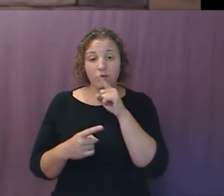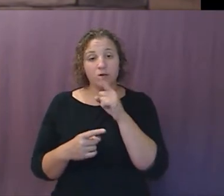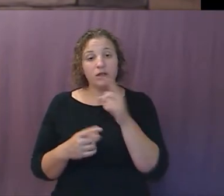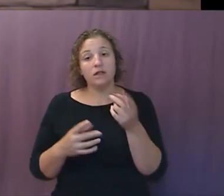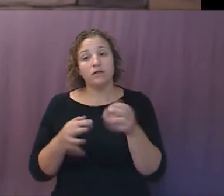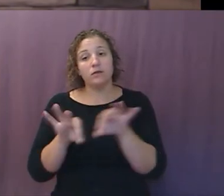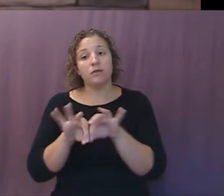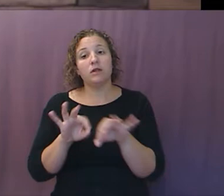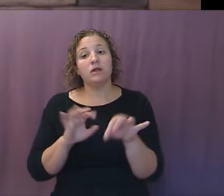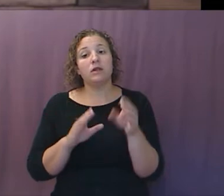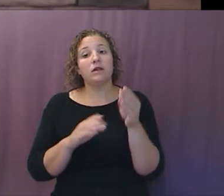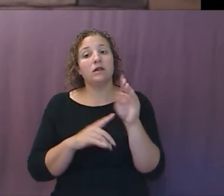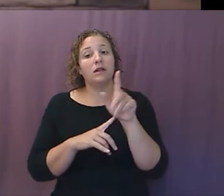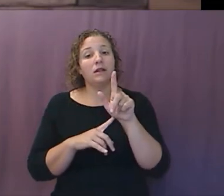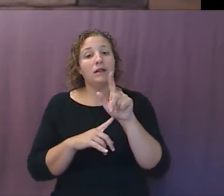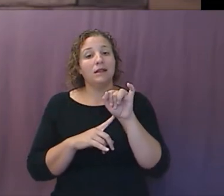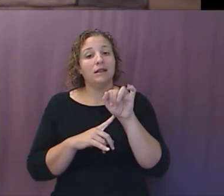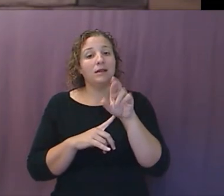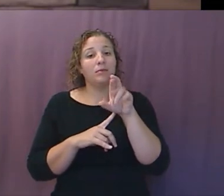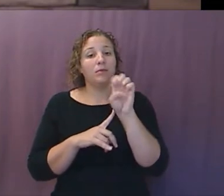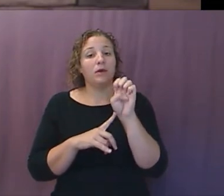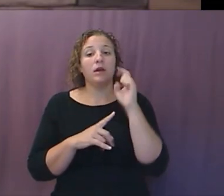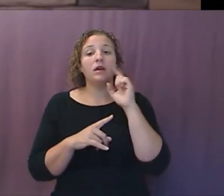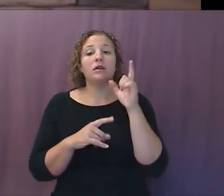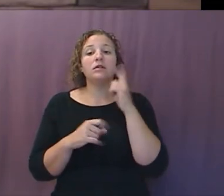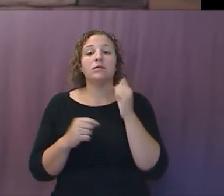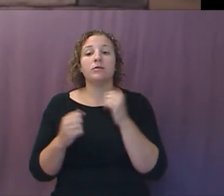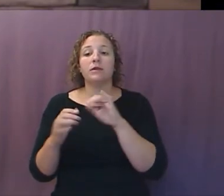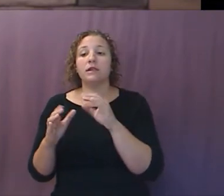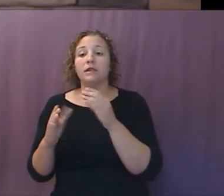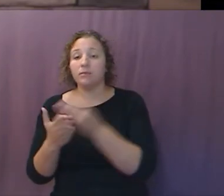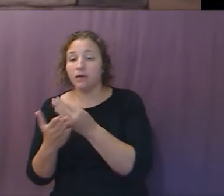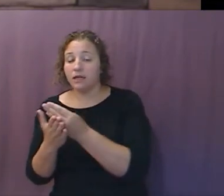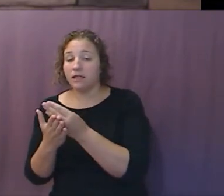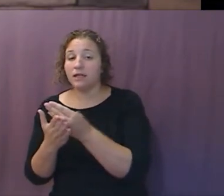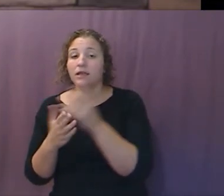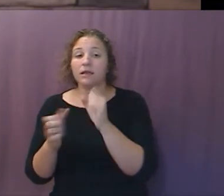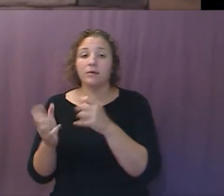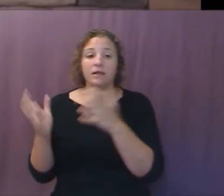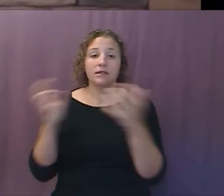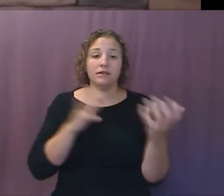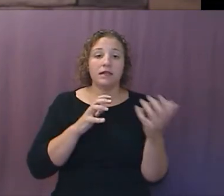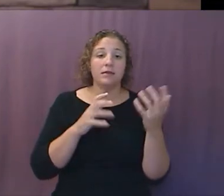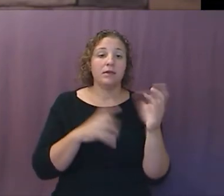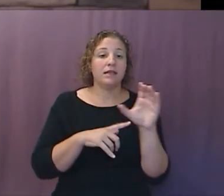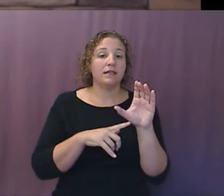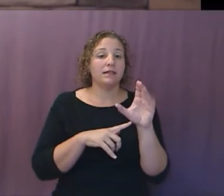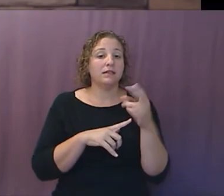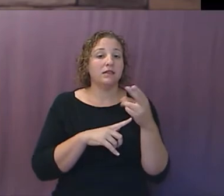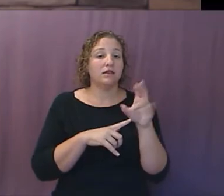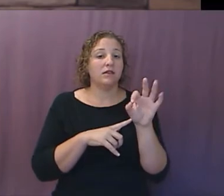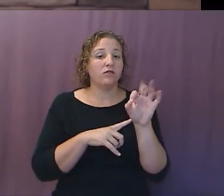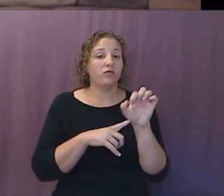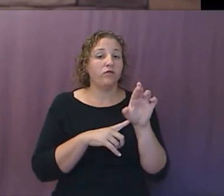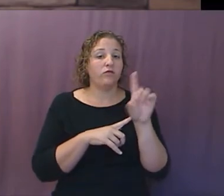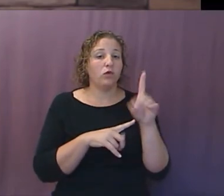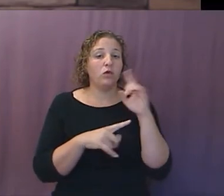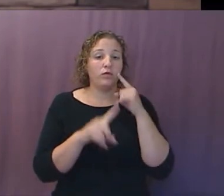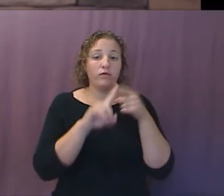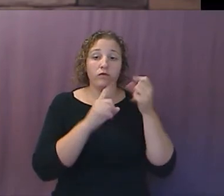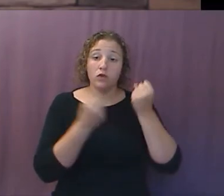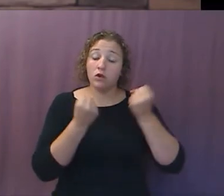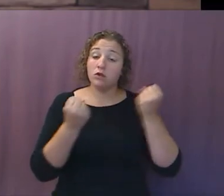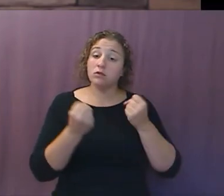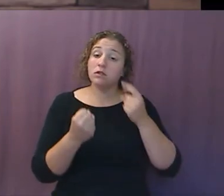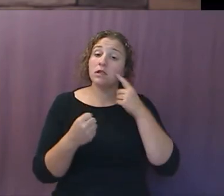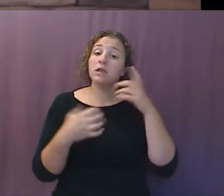to money and finance what Henry Ford was to automobiles. Your new currency could take its place alongside the inventions of coins